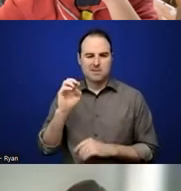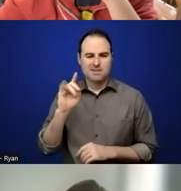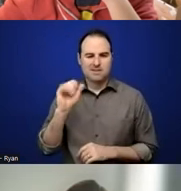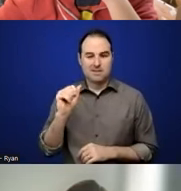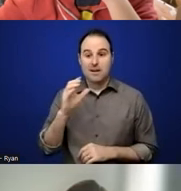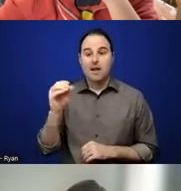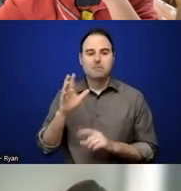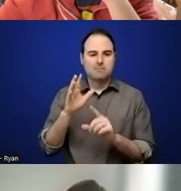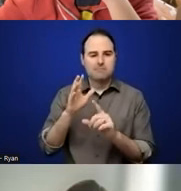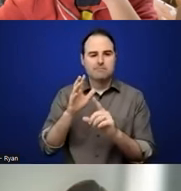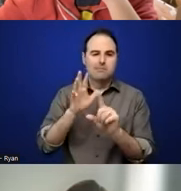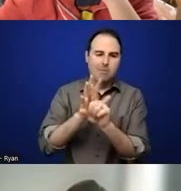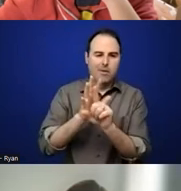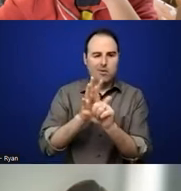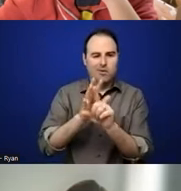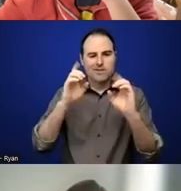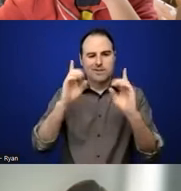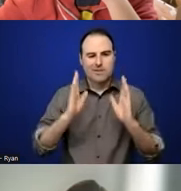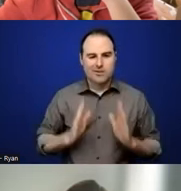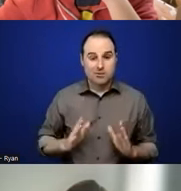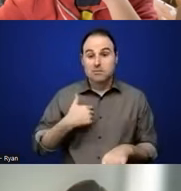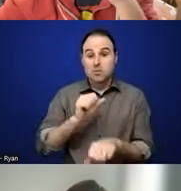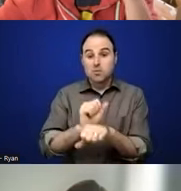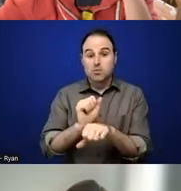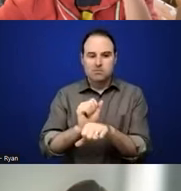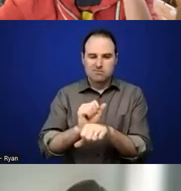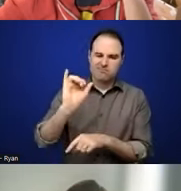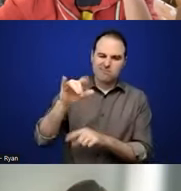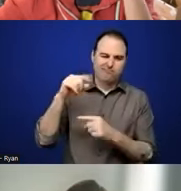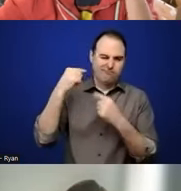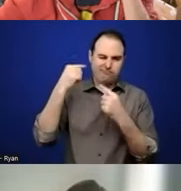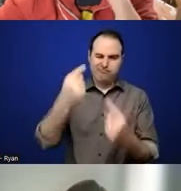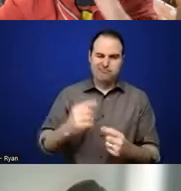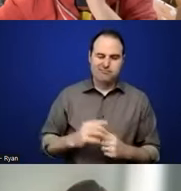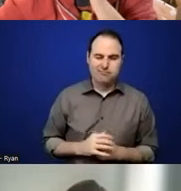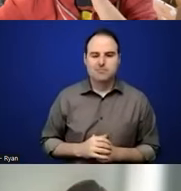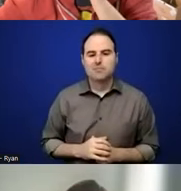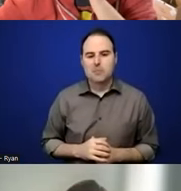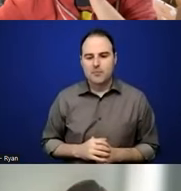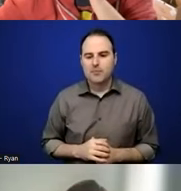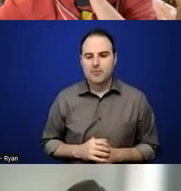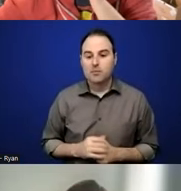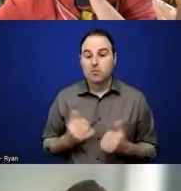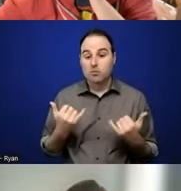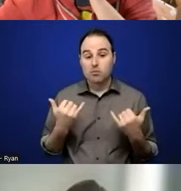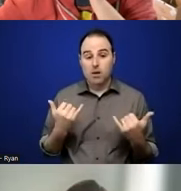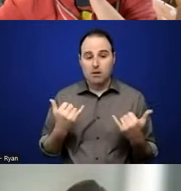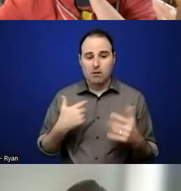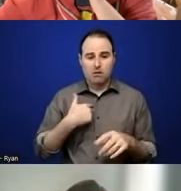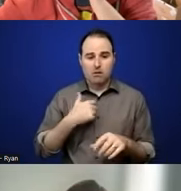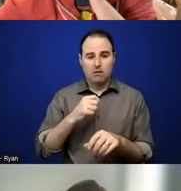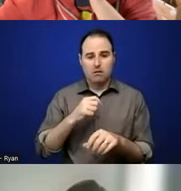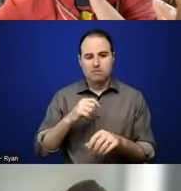popular educator. So I've been doing this work for a really long time. Um, and I was very, and right now I'm working, I live in,